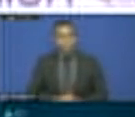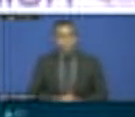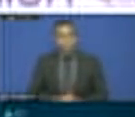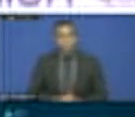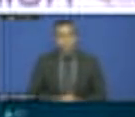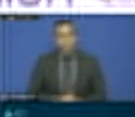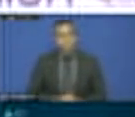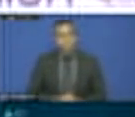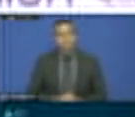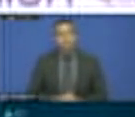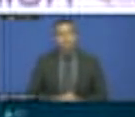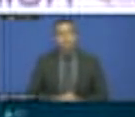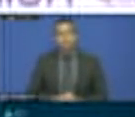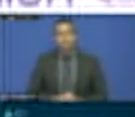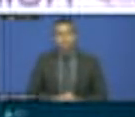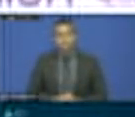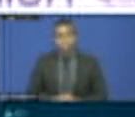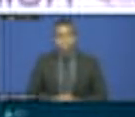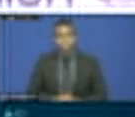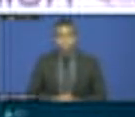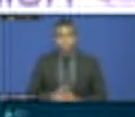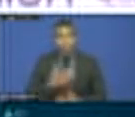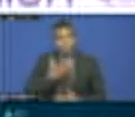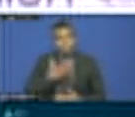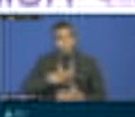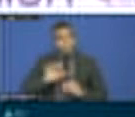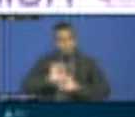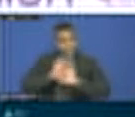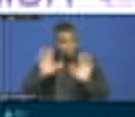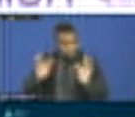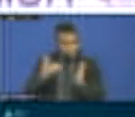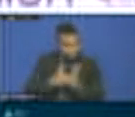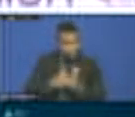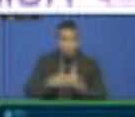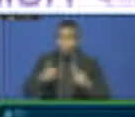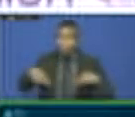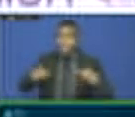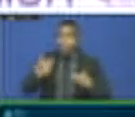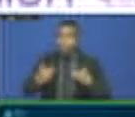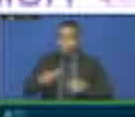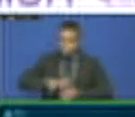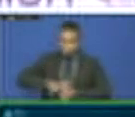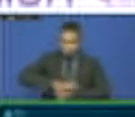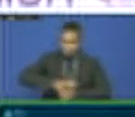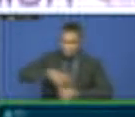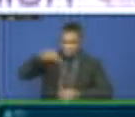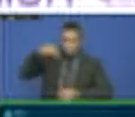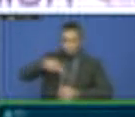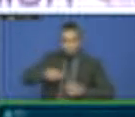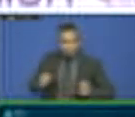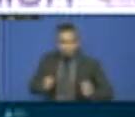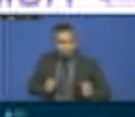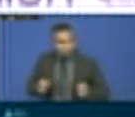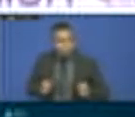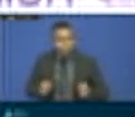how powerful it can be if we do it well enough. And importantly also the role of communities themselves in addressing many of the issues that we face